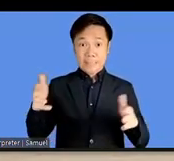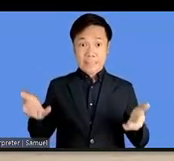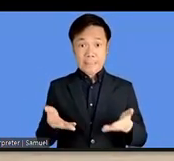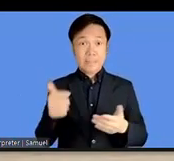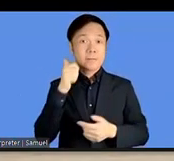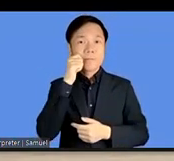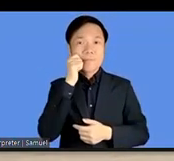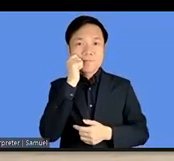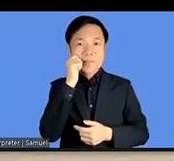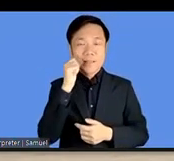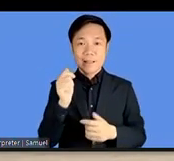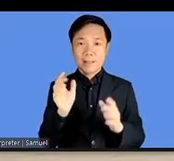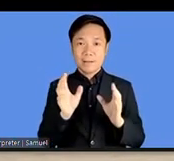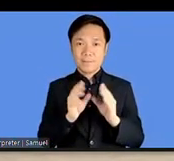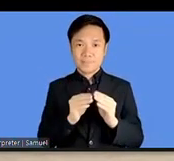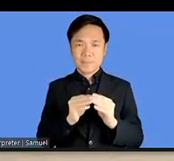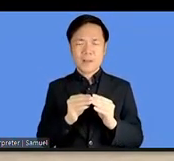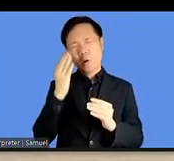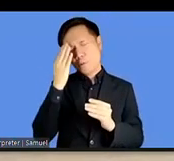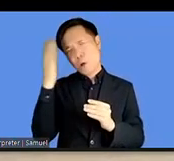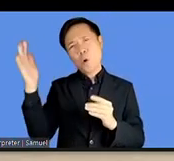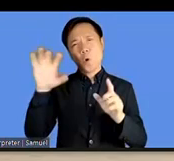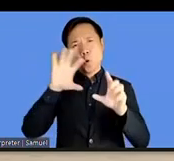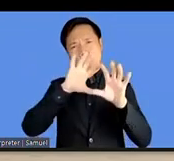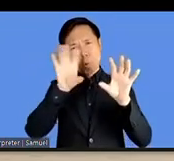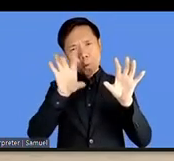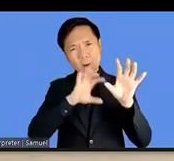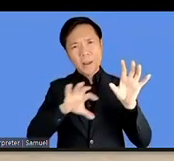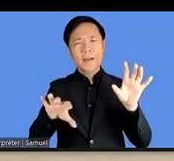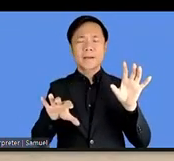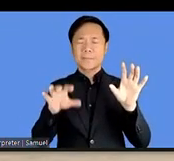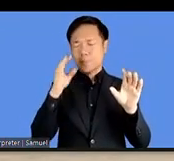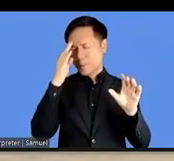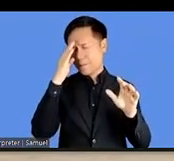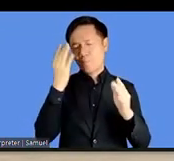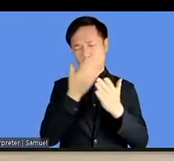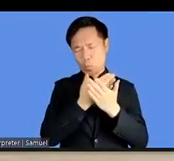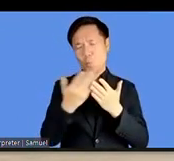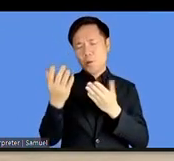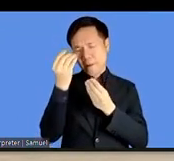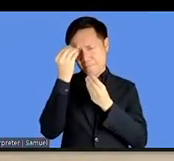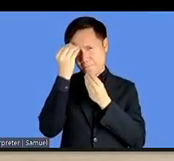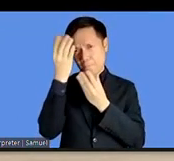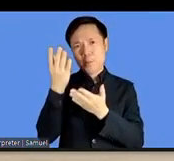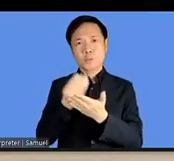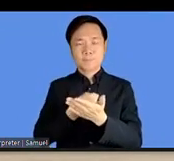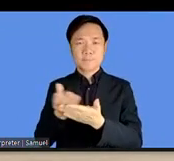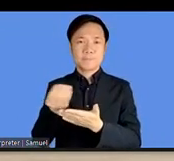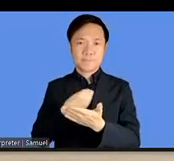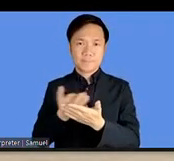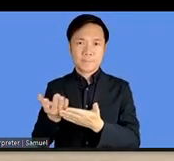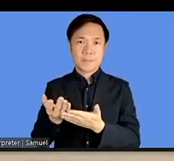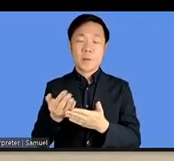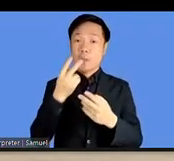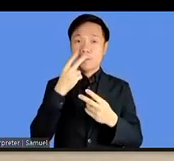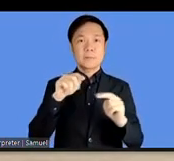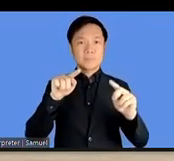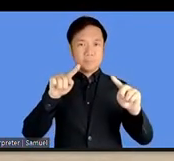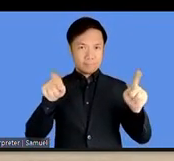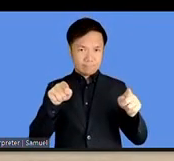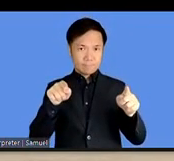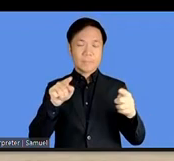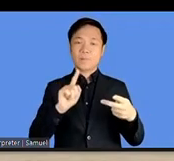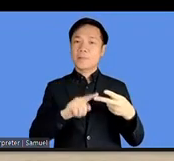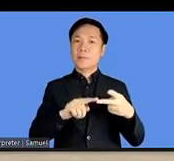we know that online in general we have that information because we can see that there's captioning or some language for whatever